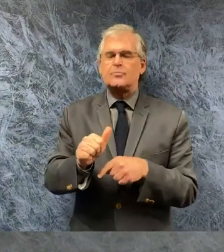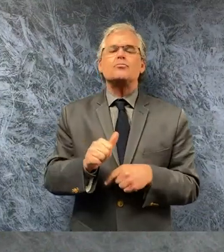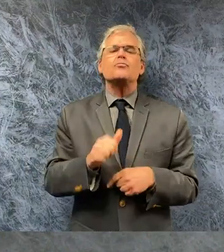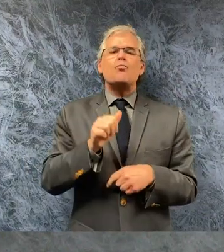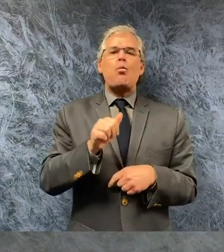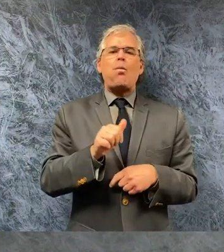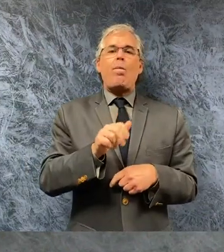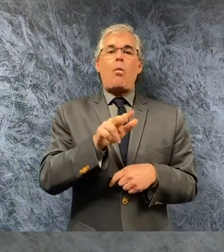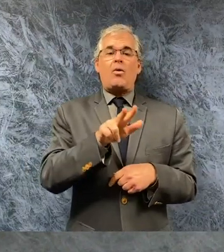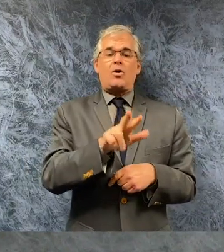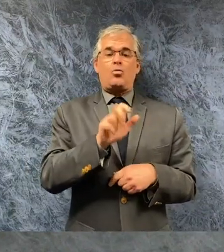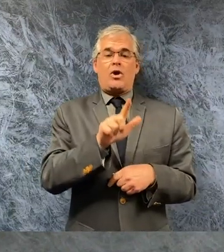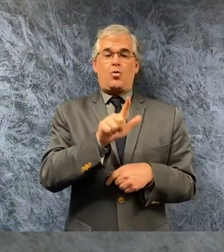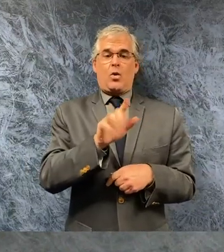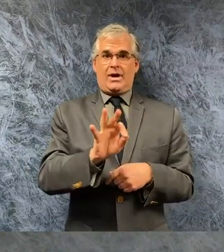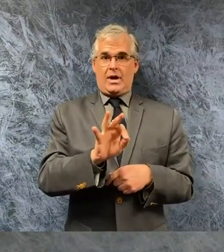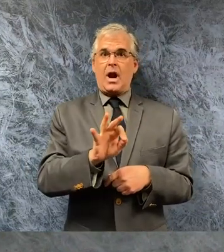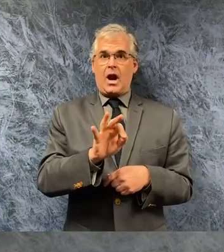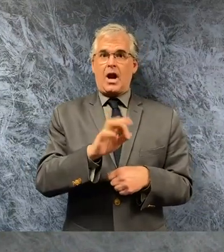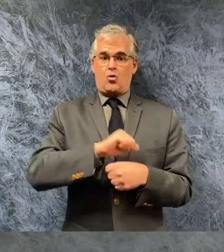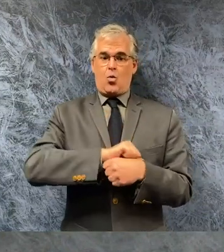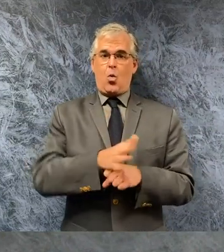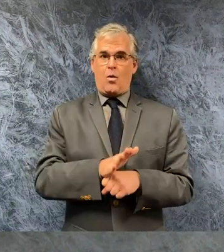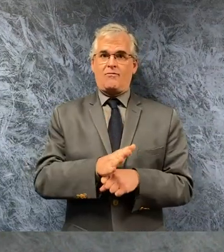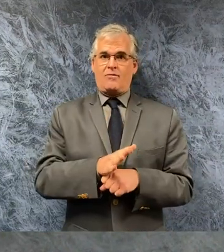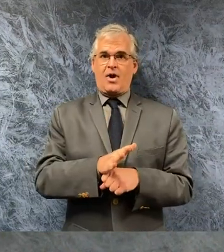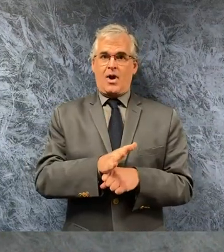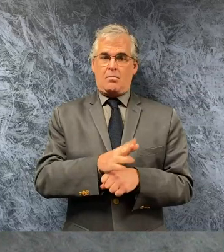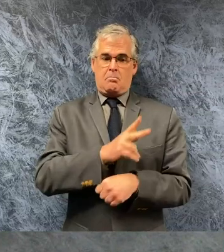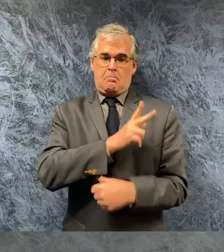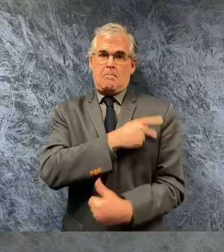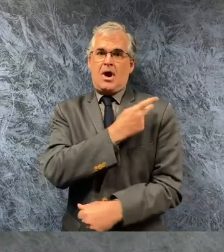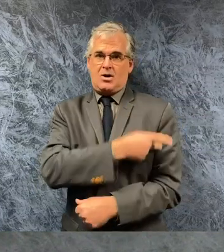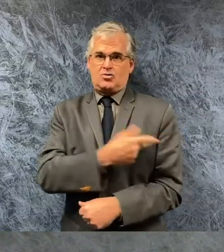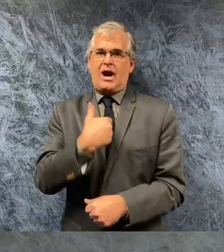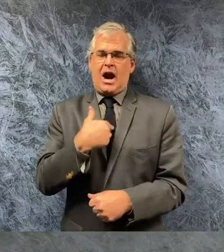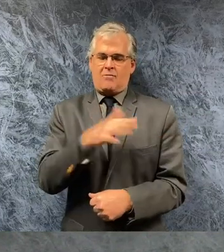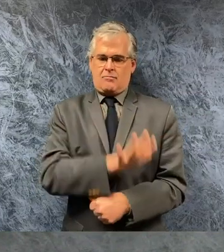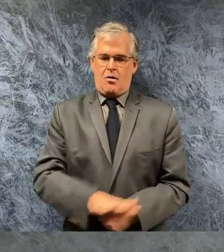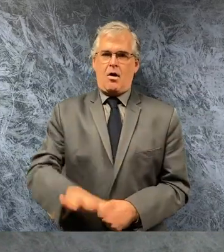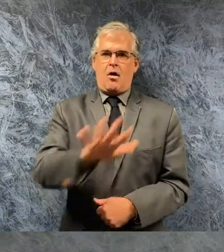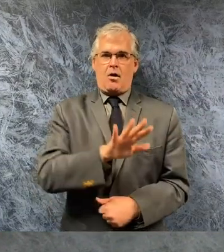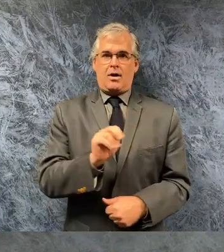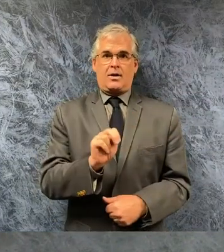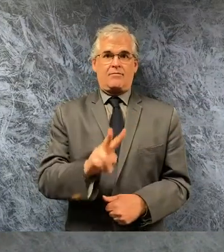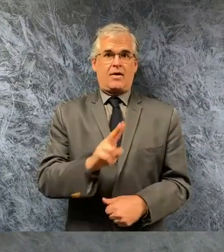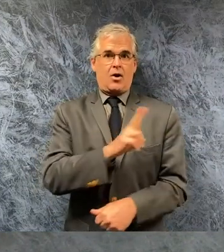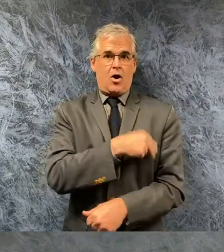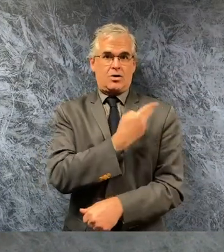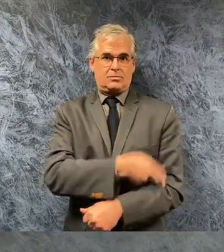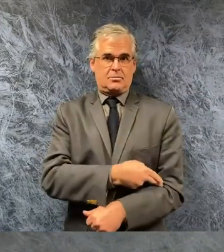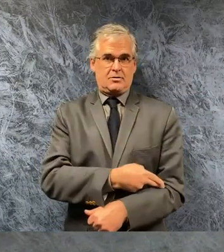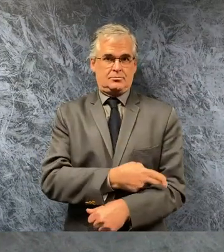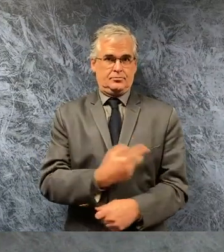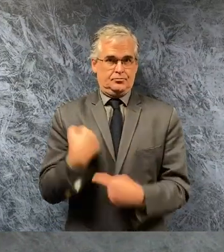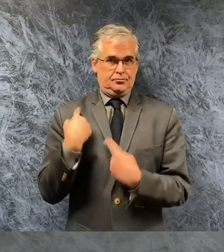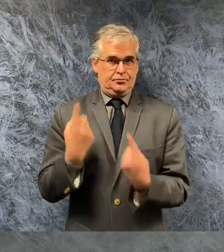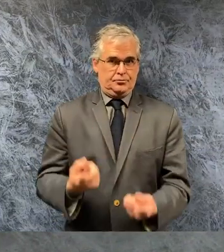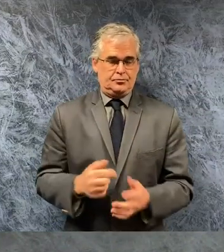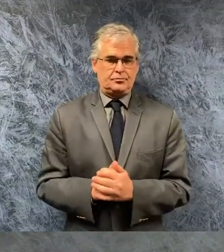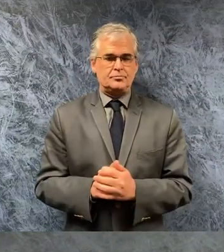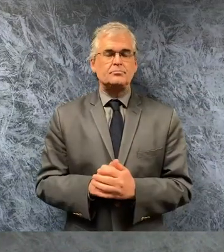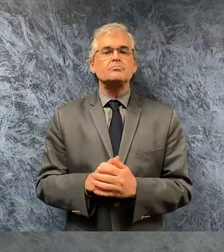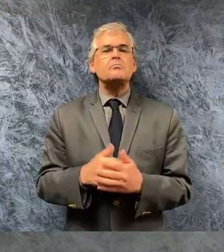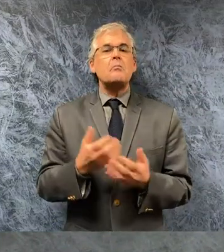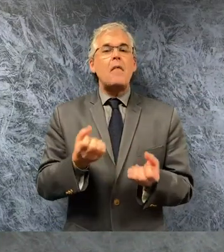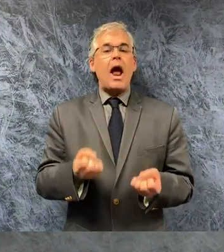confirmed covid19 patients in nevada hospitals statewide at this time ventilator use has increased